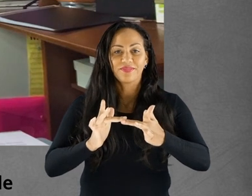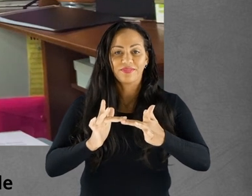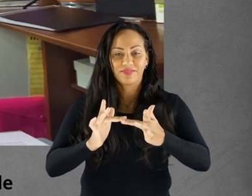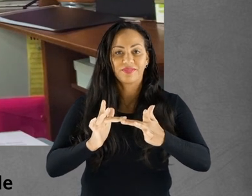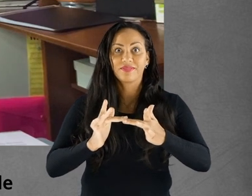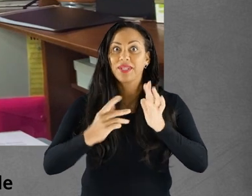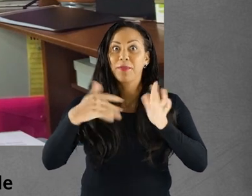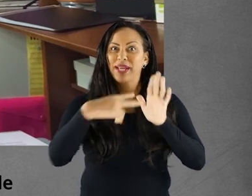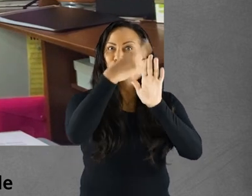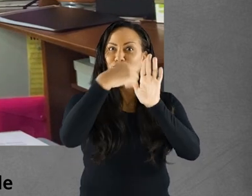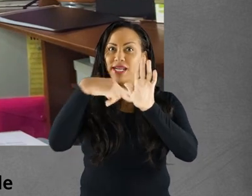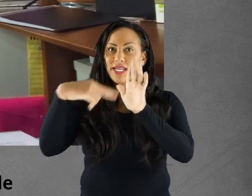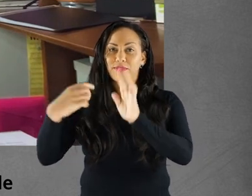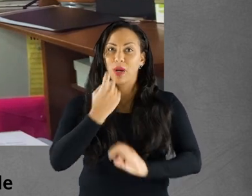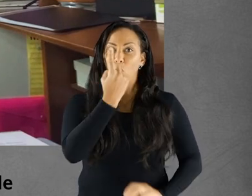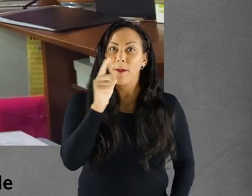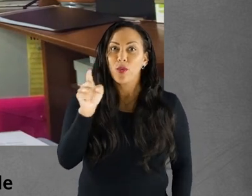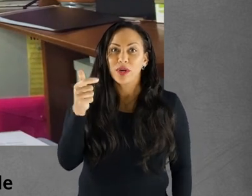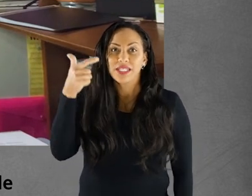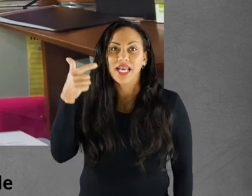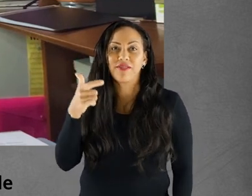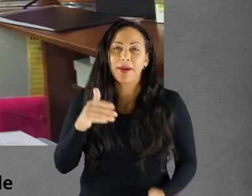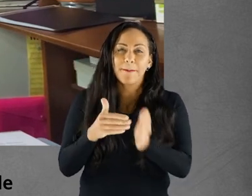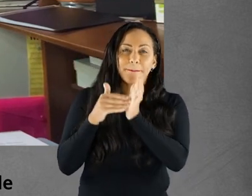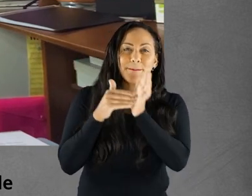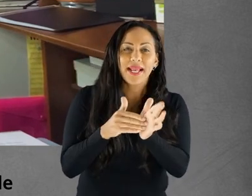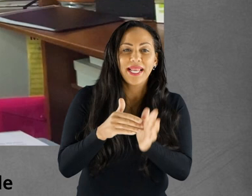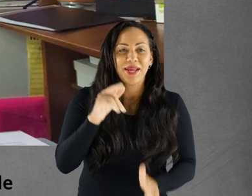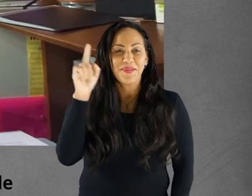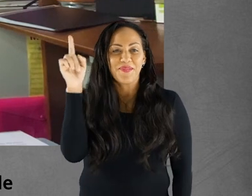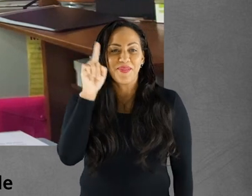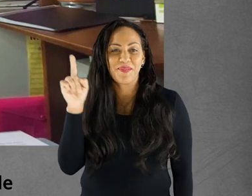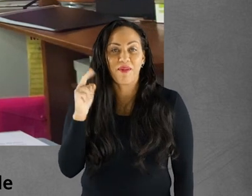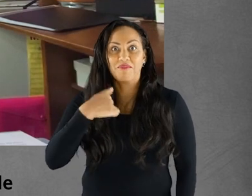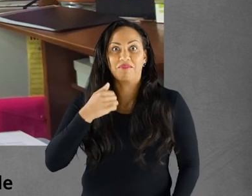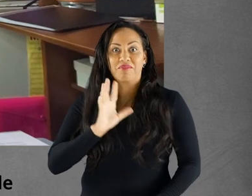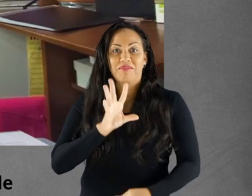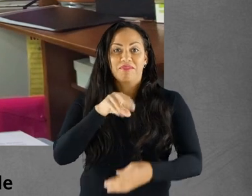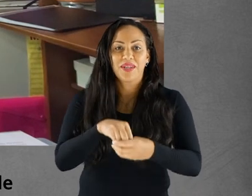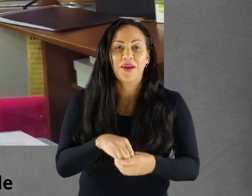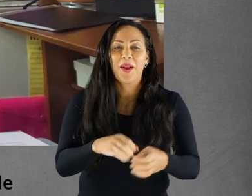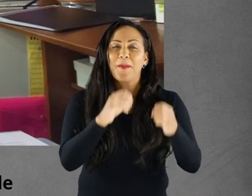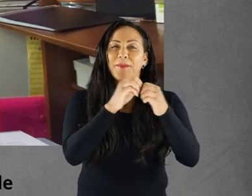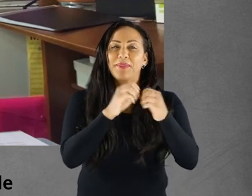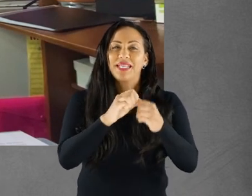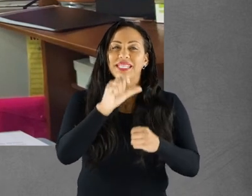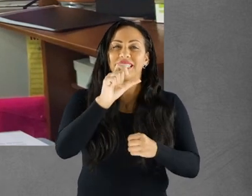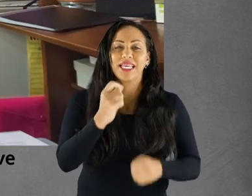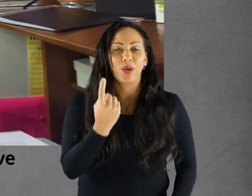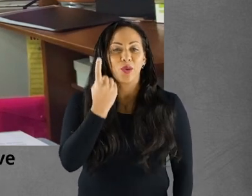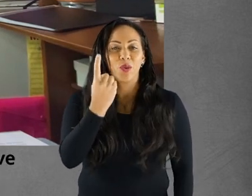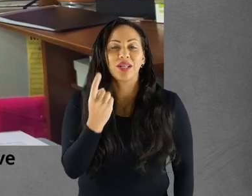News Online. I led over 1.7 million people